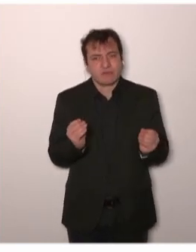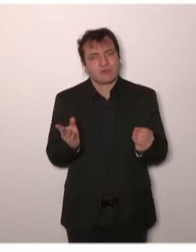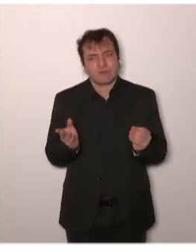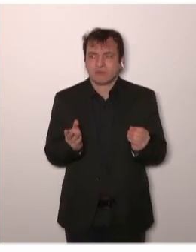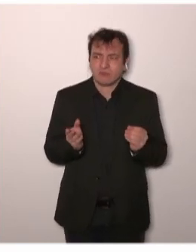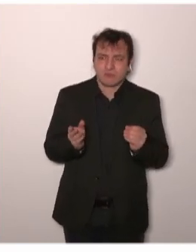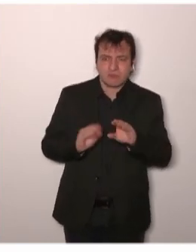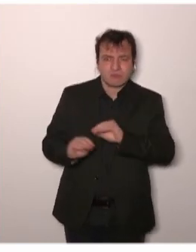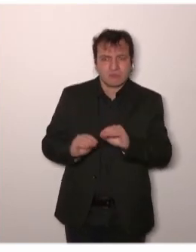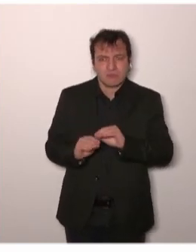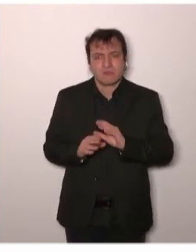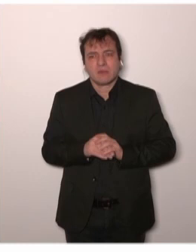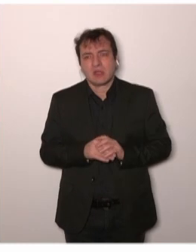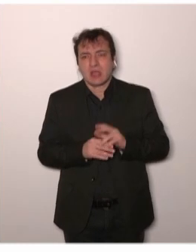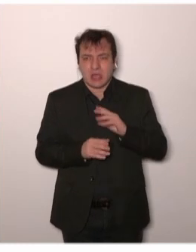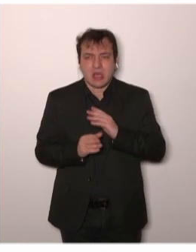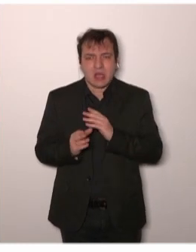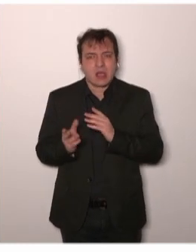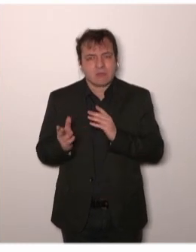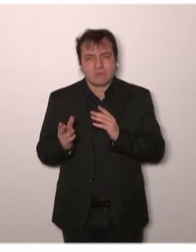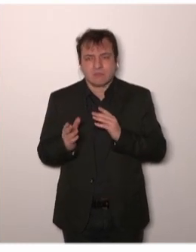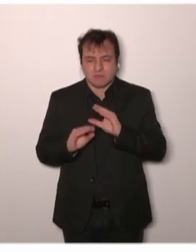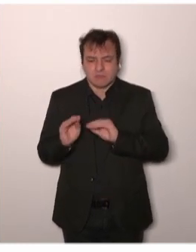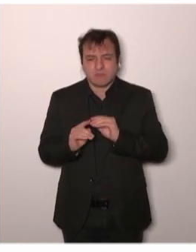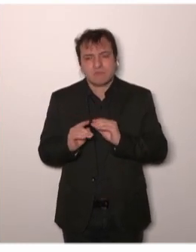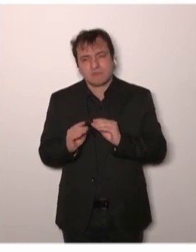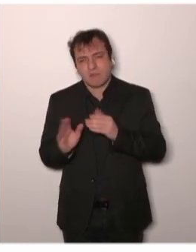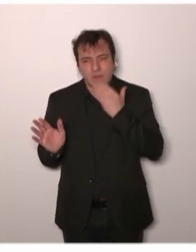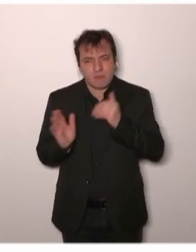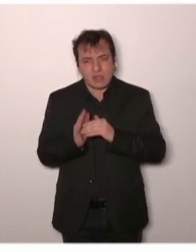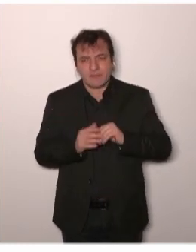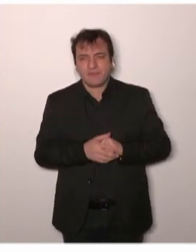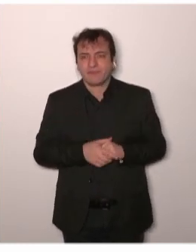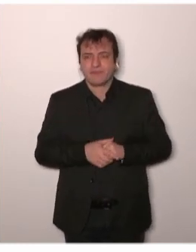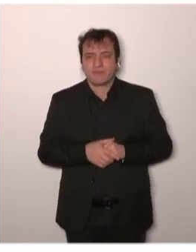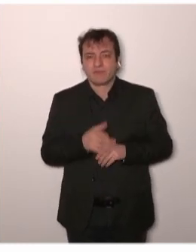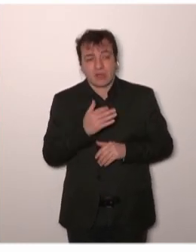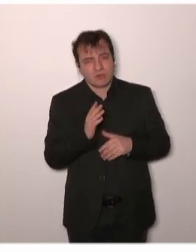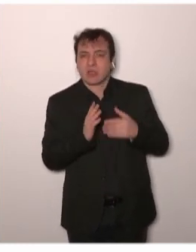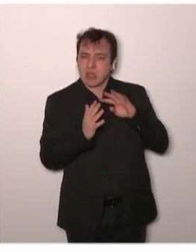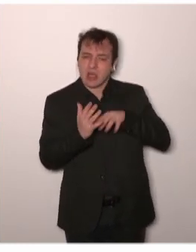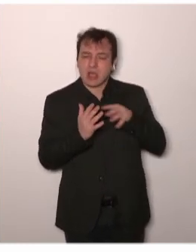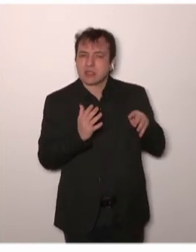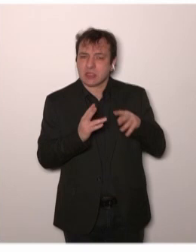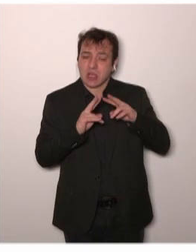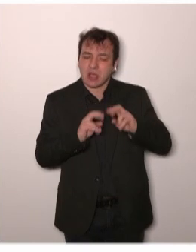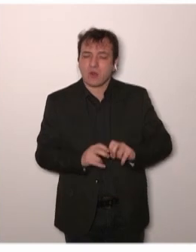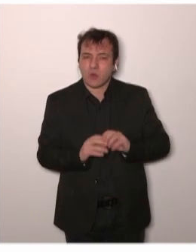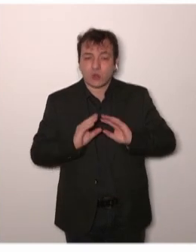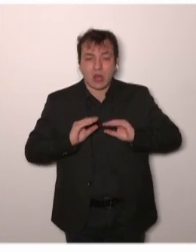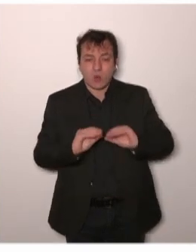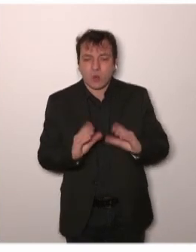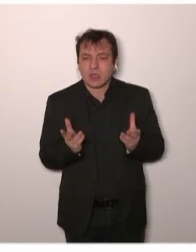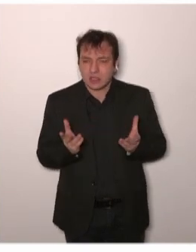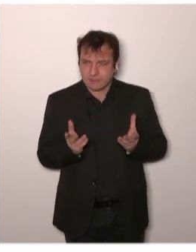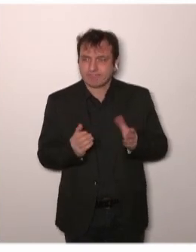an important agenda of clinical research which is typically carried by the independent sector. And I believe